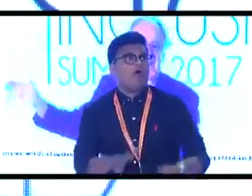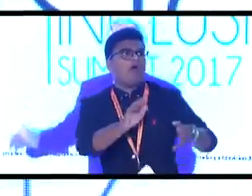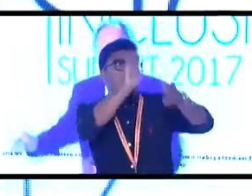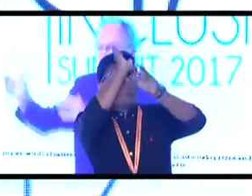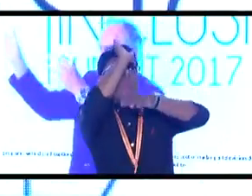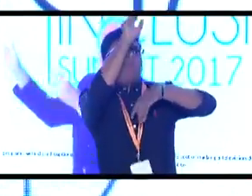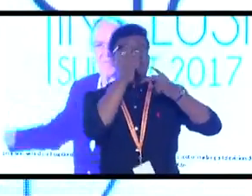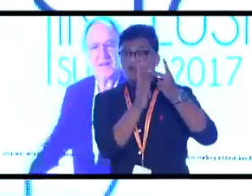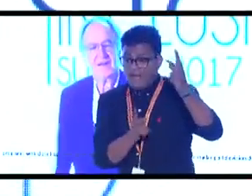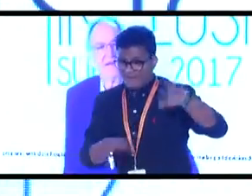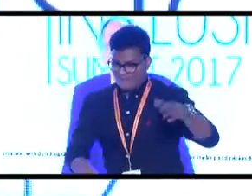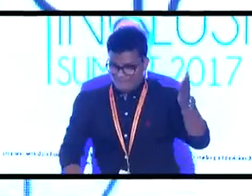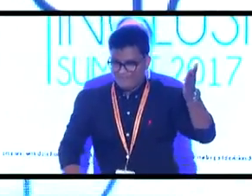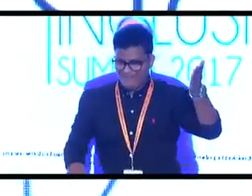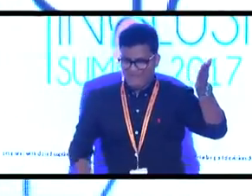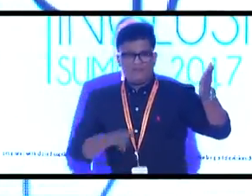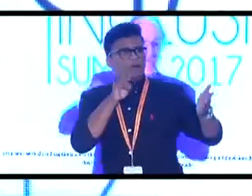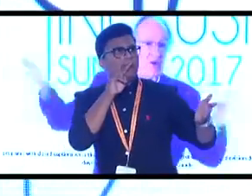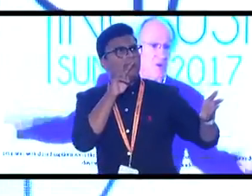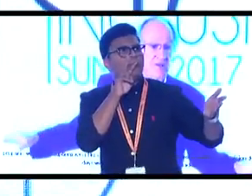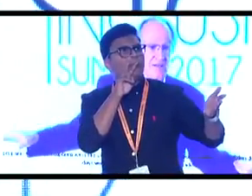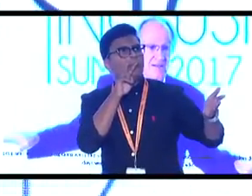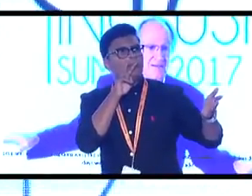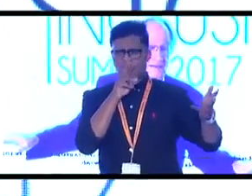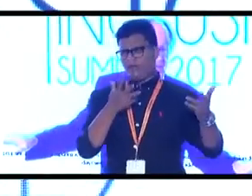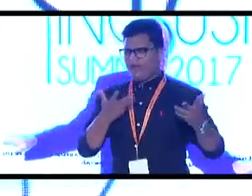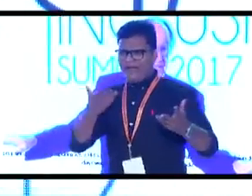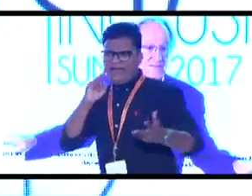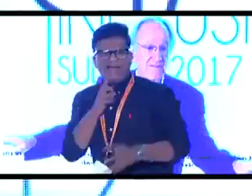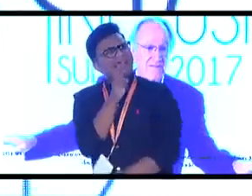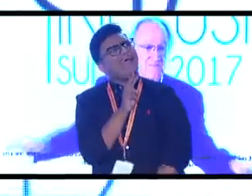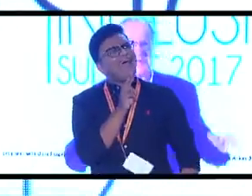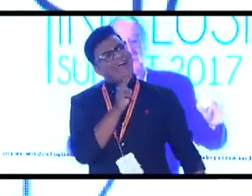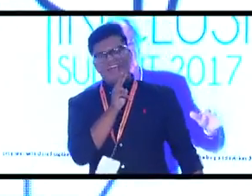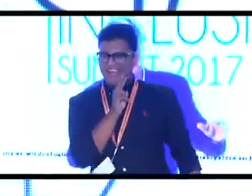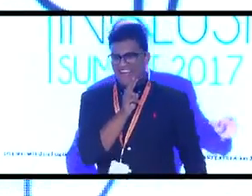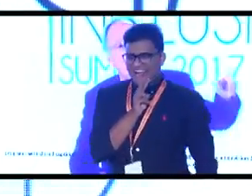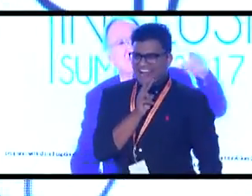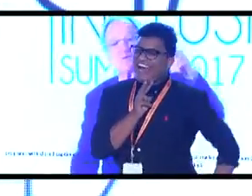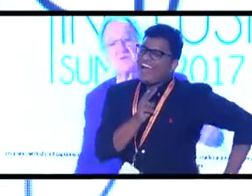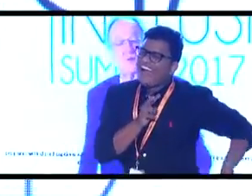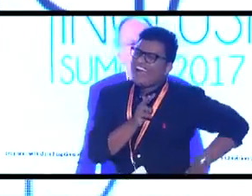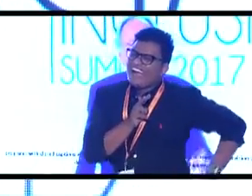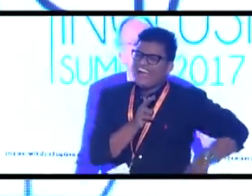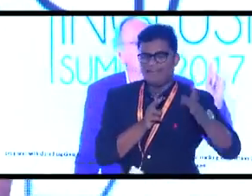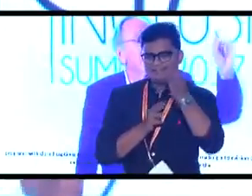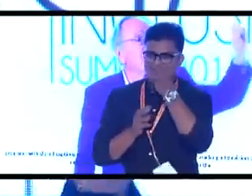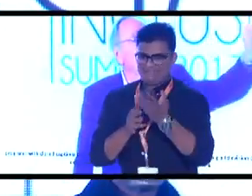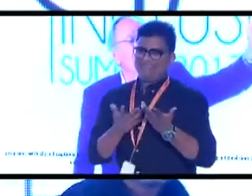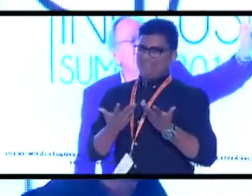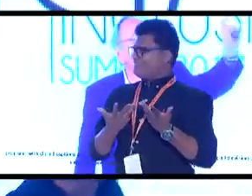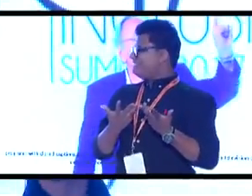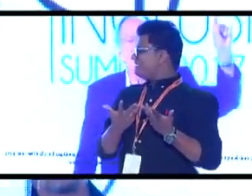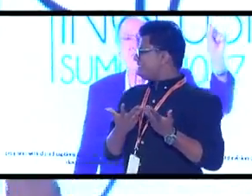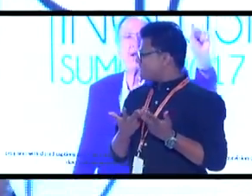That kind of soccer. And it's very noisy. People are drinking beer and watching the sports. So they